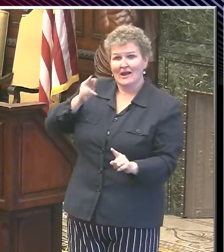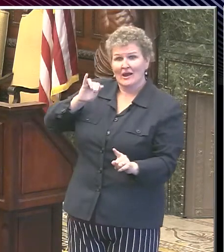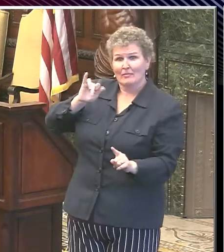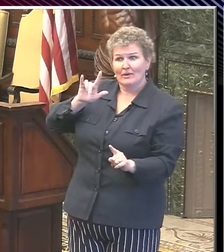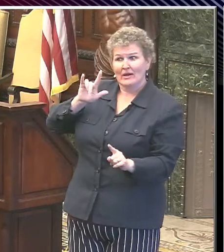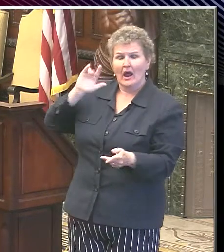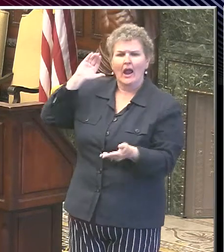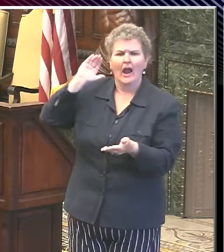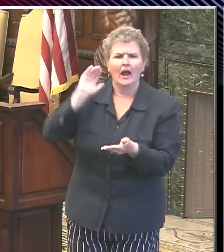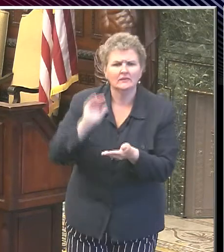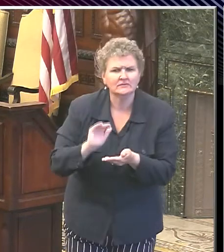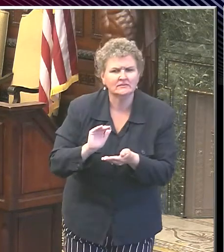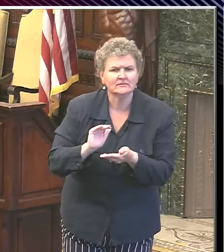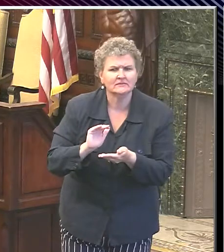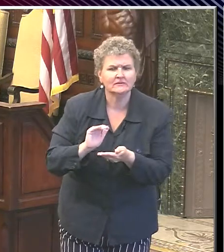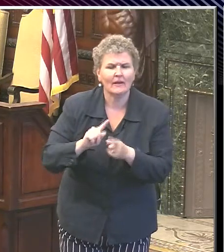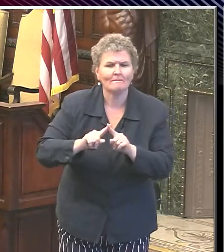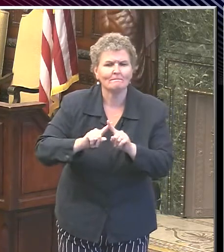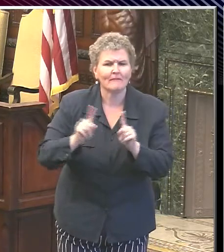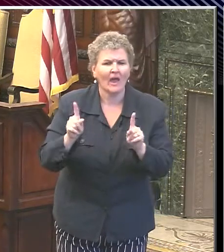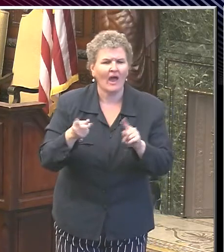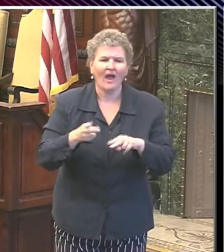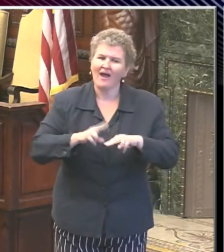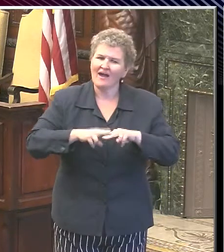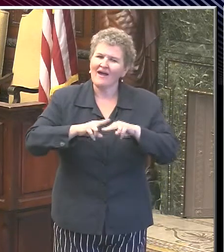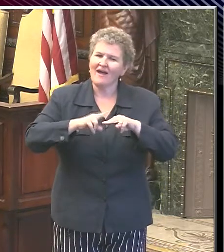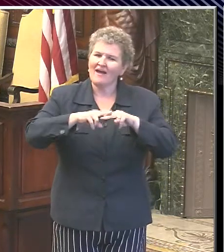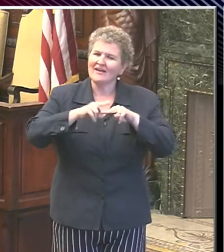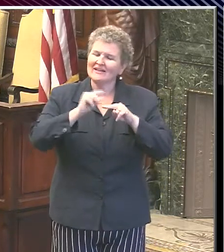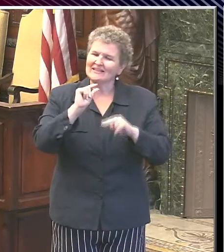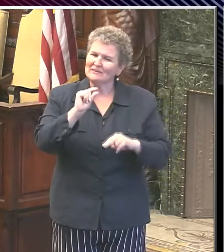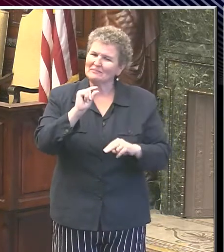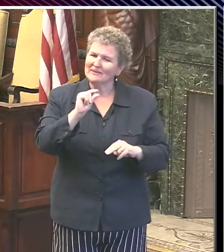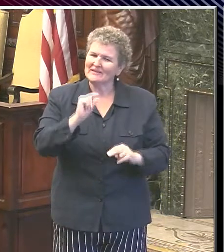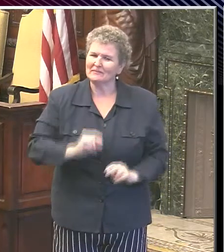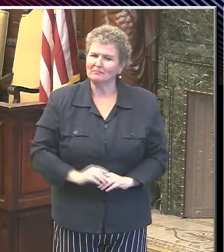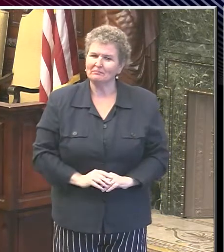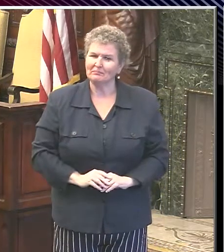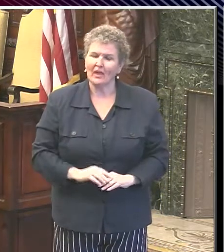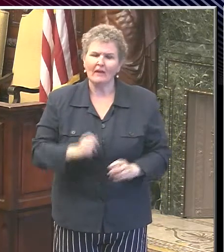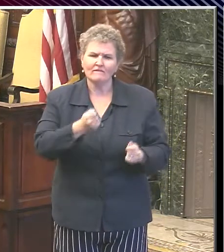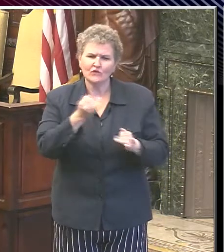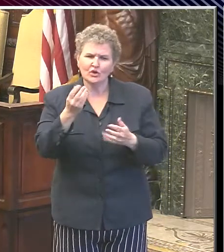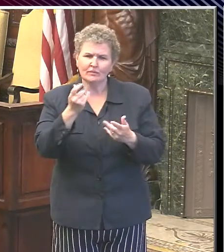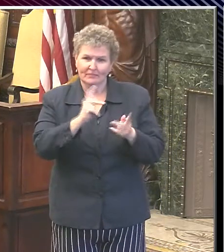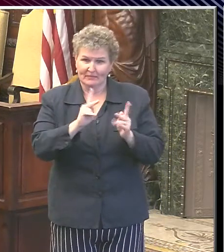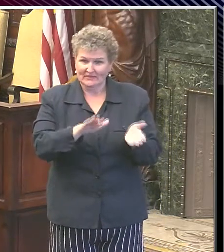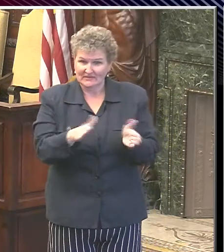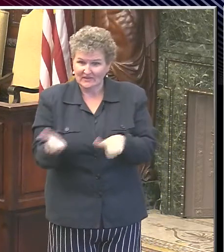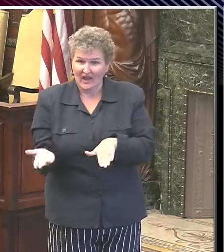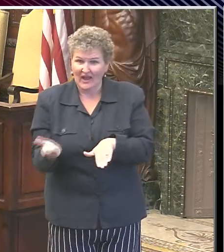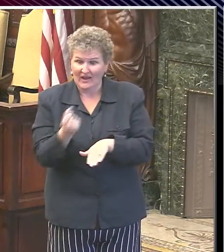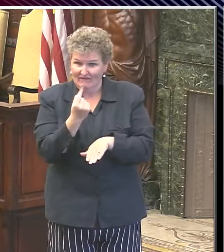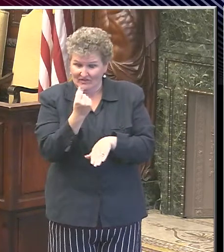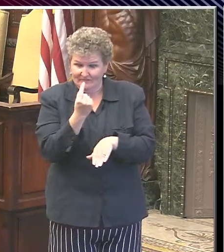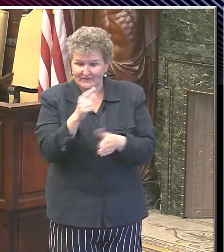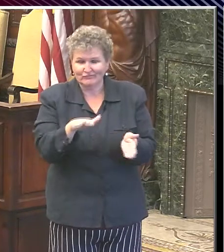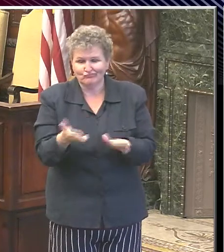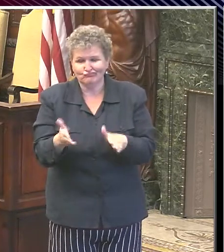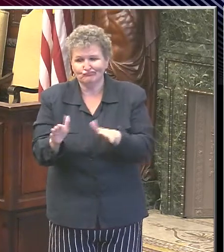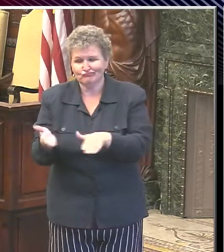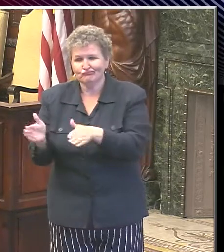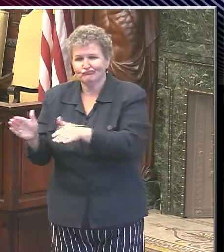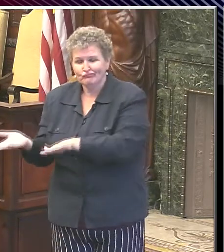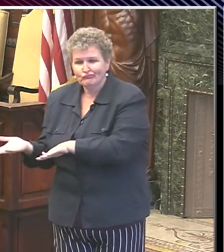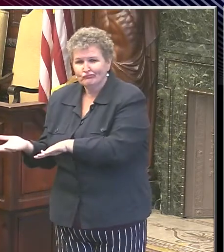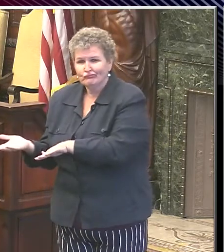back in April. Since this time yesterday, we've identified 11 new deaths from the coronavirus infection in Philadelphia residents, bringing